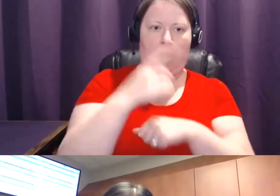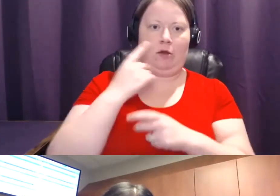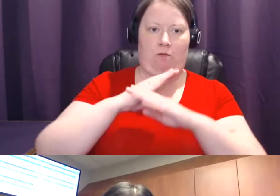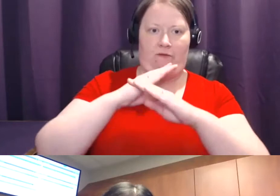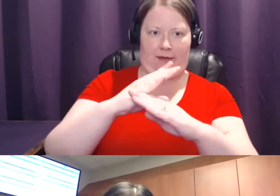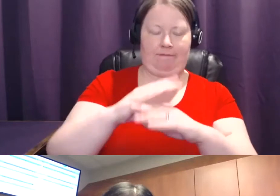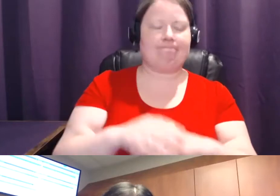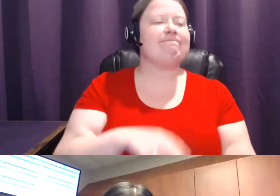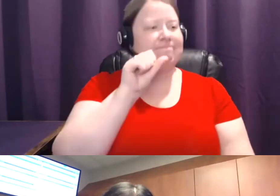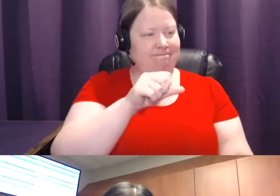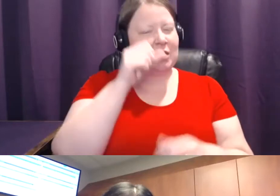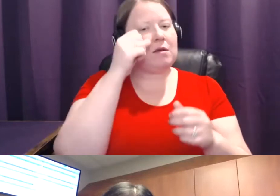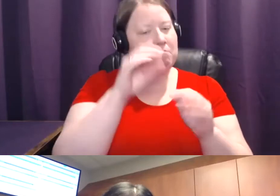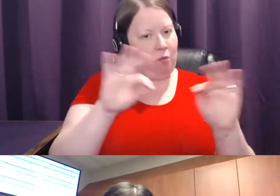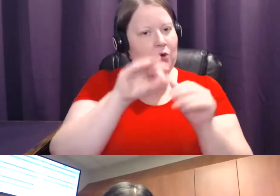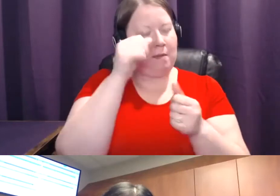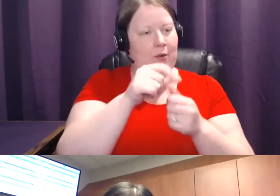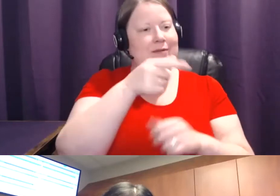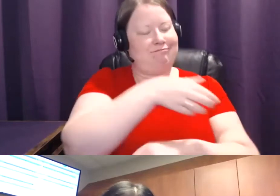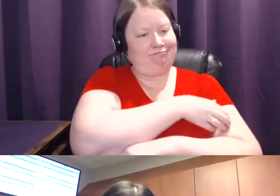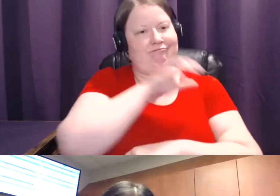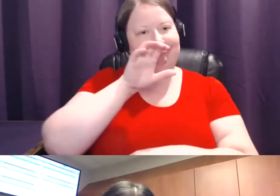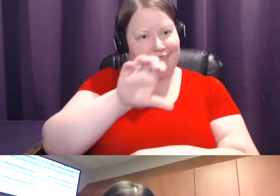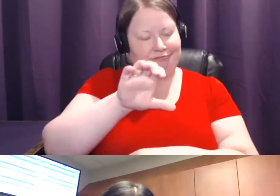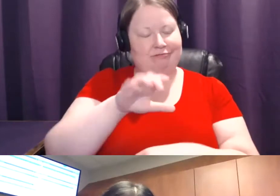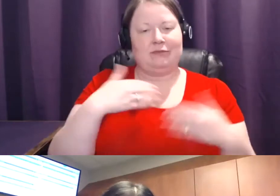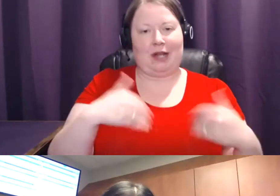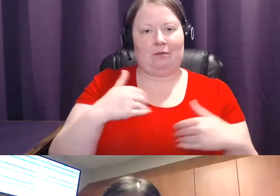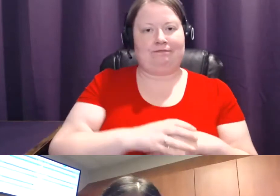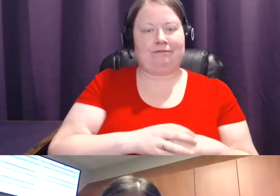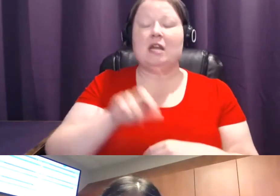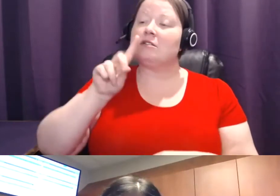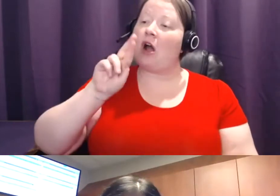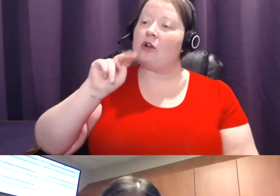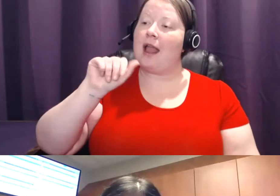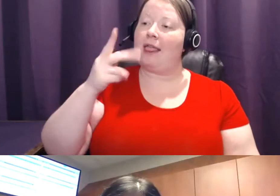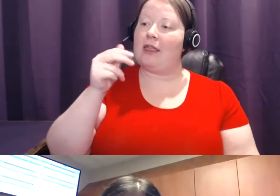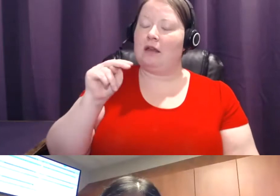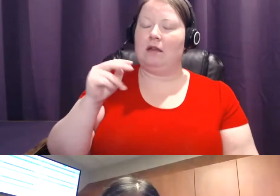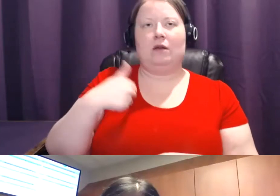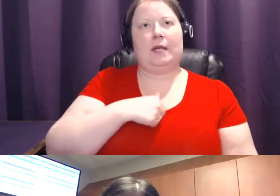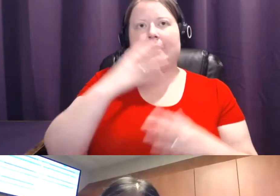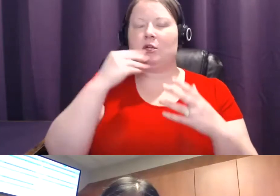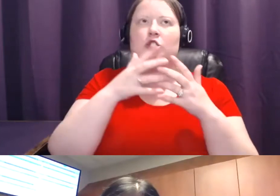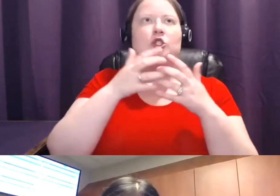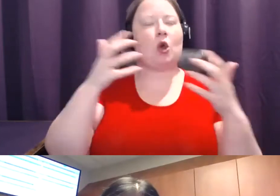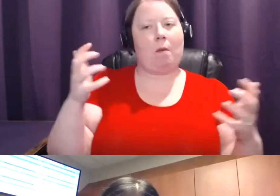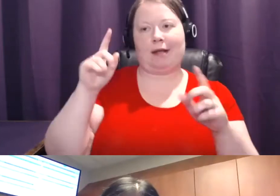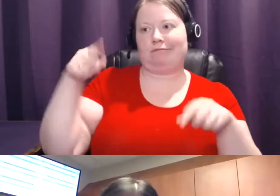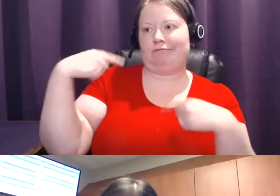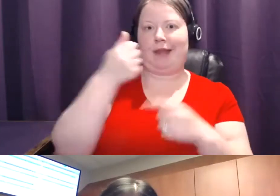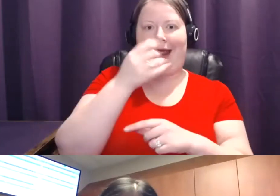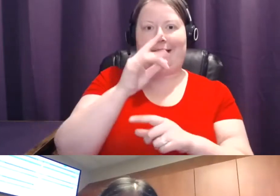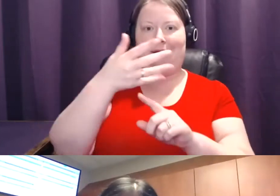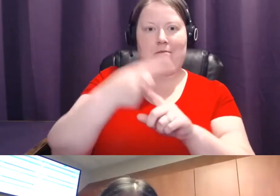empowers you. Dr. Nathan, certainly we have all been through so much over the last 18 months as we've been in the midst of this ongoing pandemic.